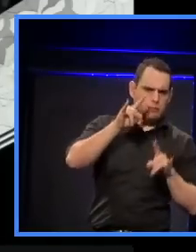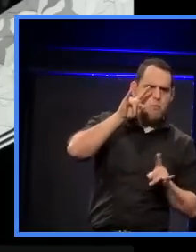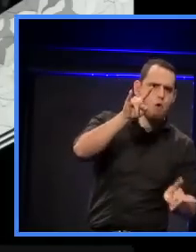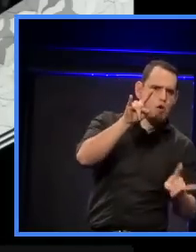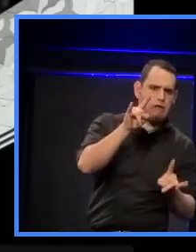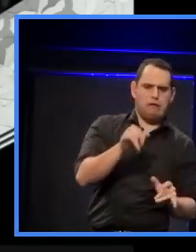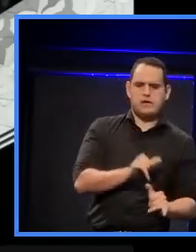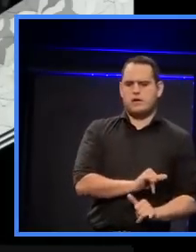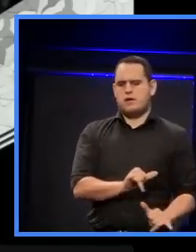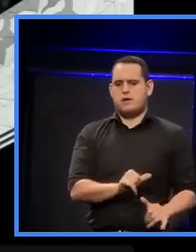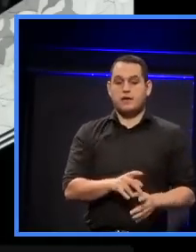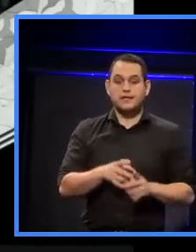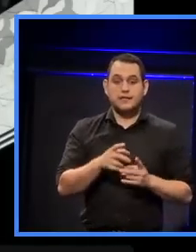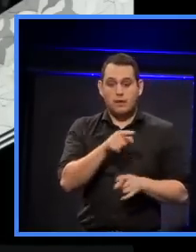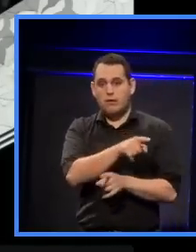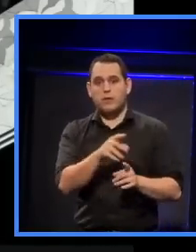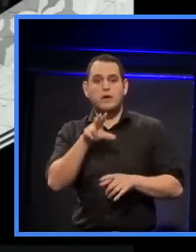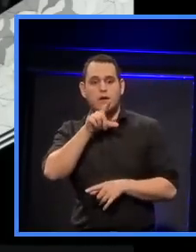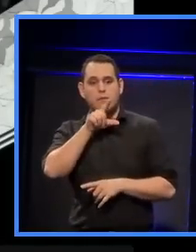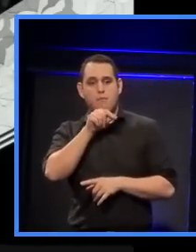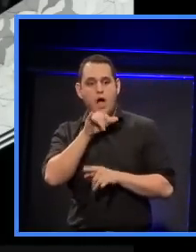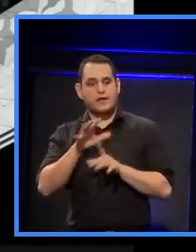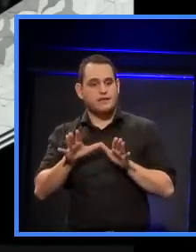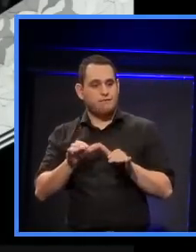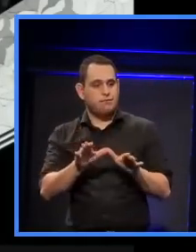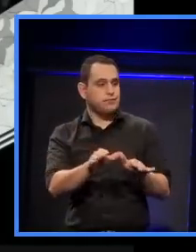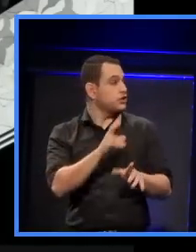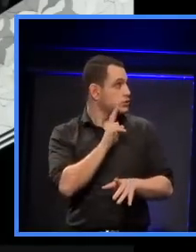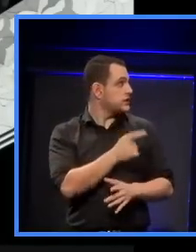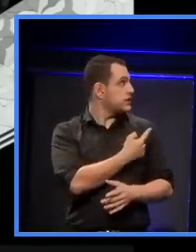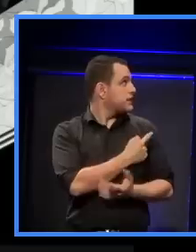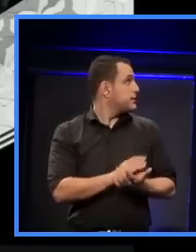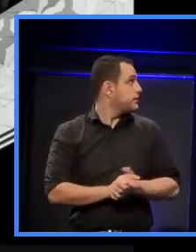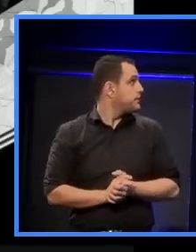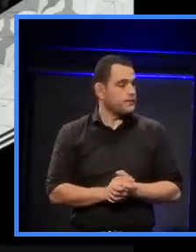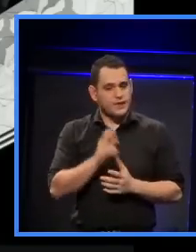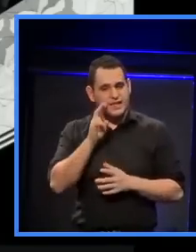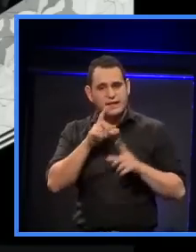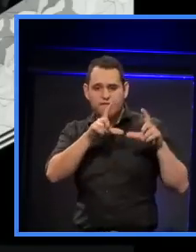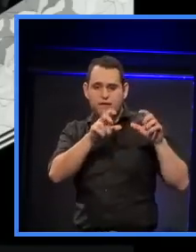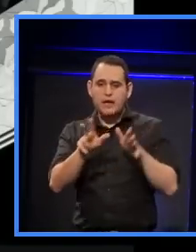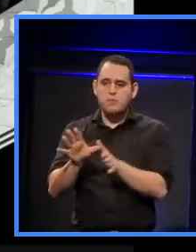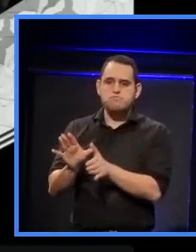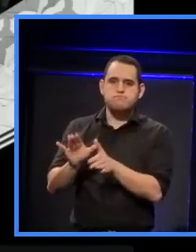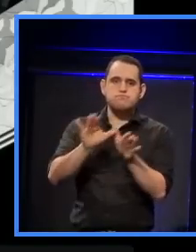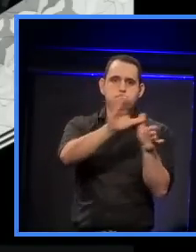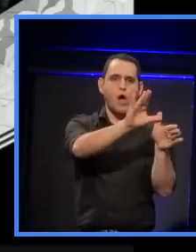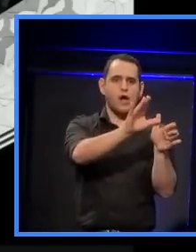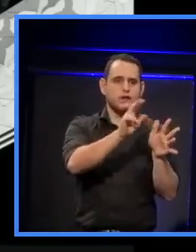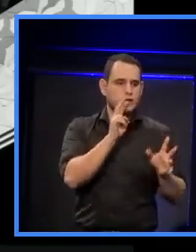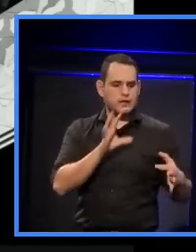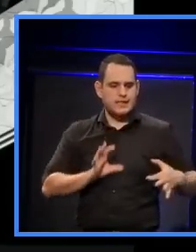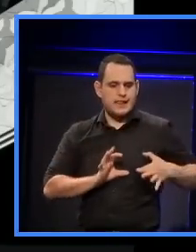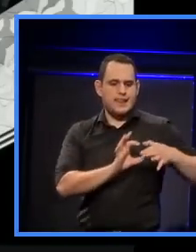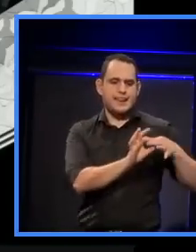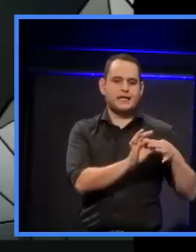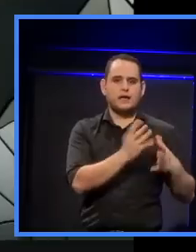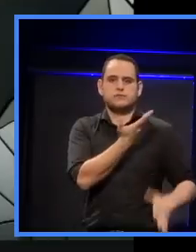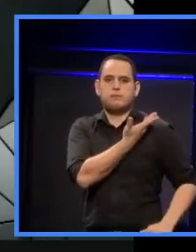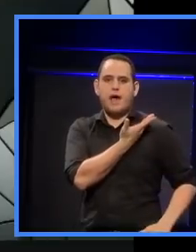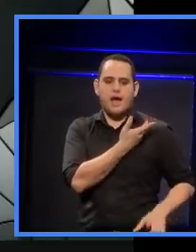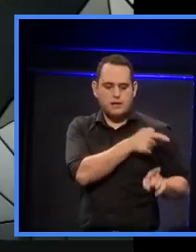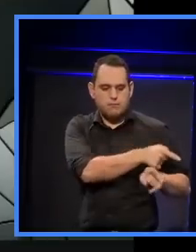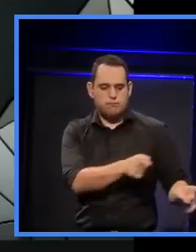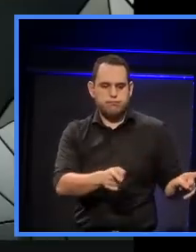these birds, as you saw in the video, there's these birds all over the facade, which relate to the park,